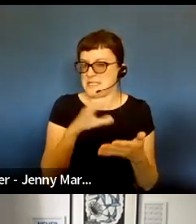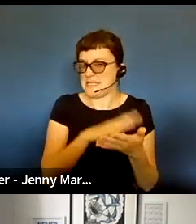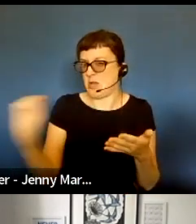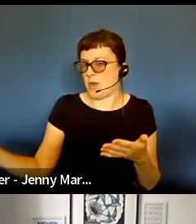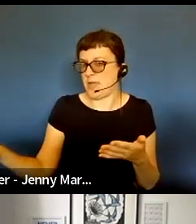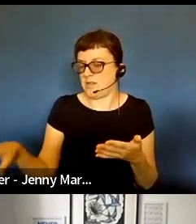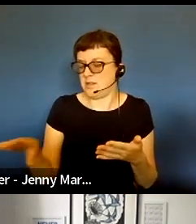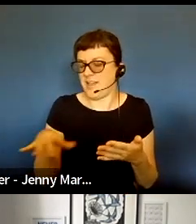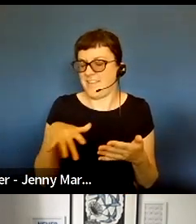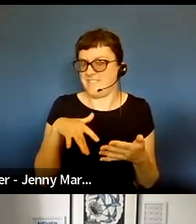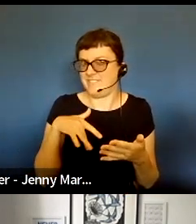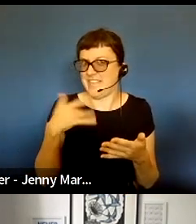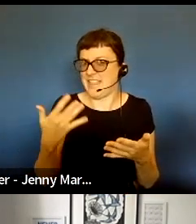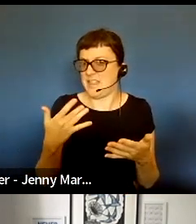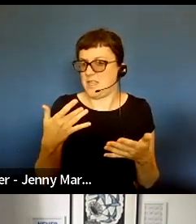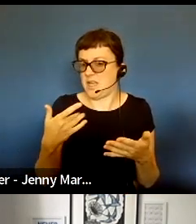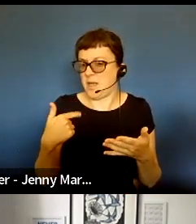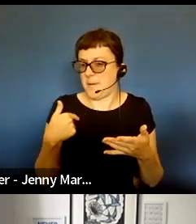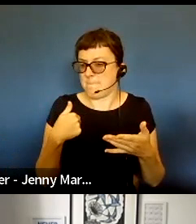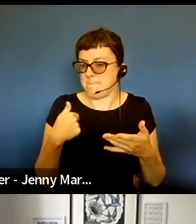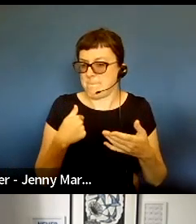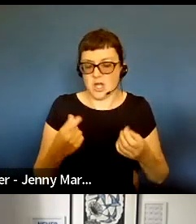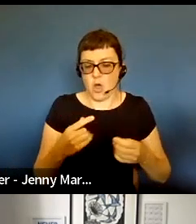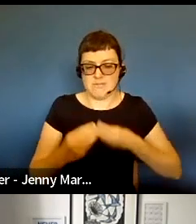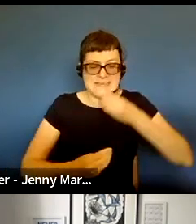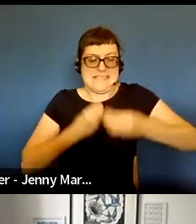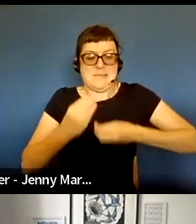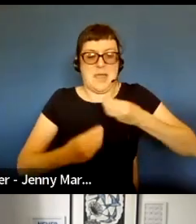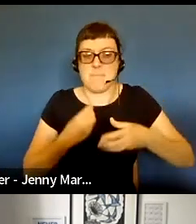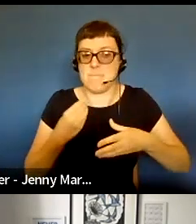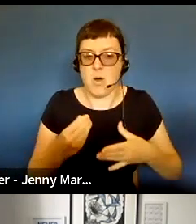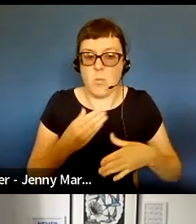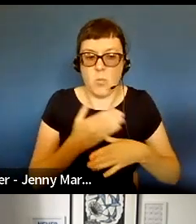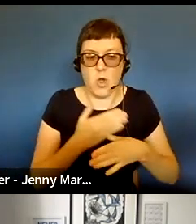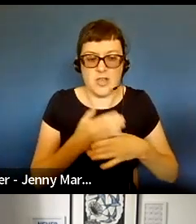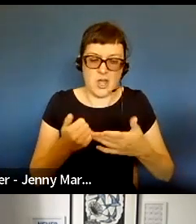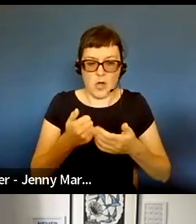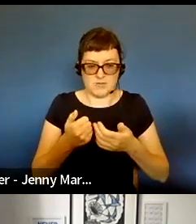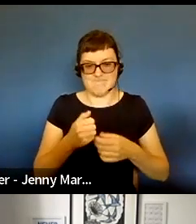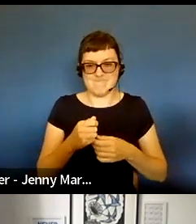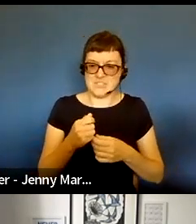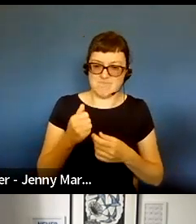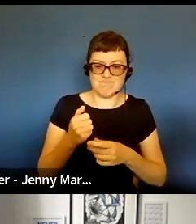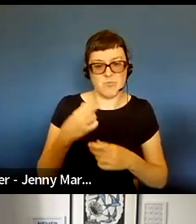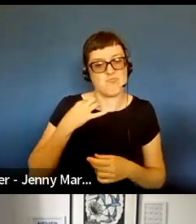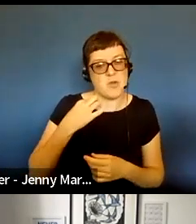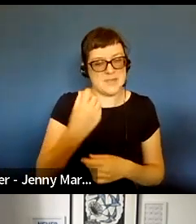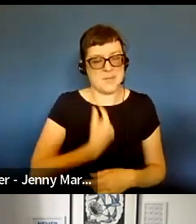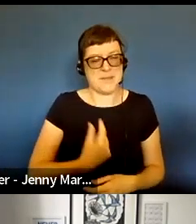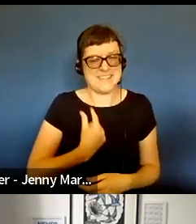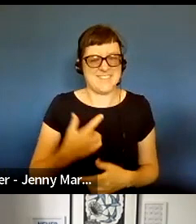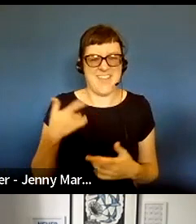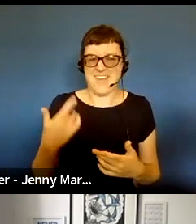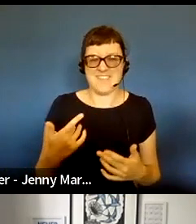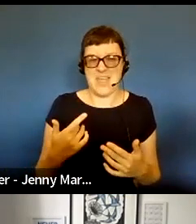don't feel that I'm able to put my case across. I'm not able to sort of advocate for myself and I'm actually feeling, you know,